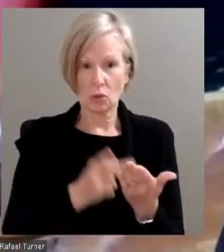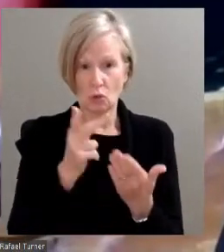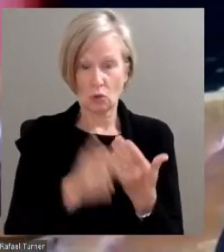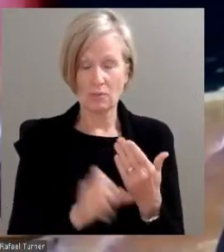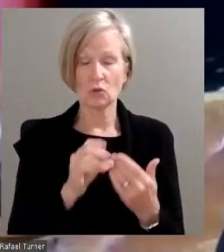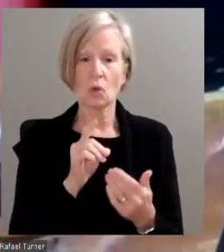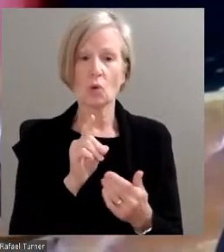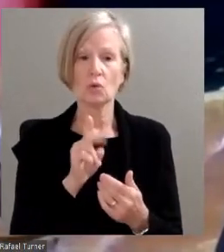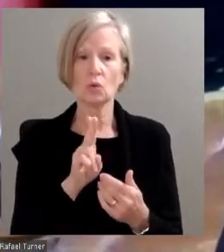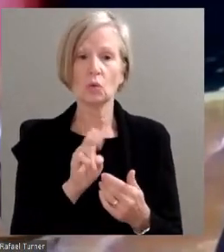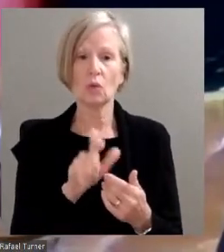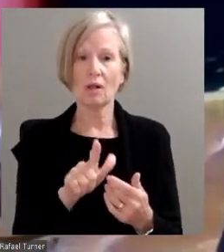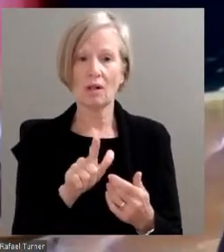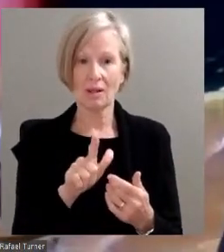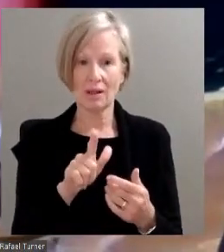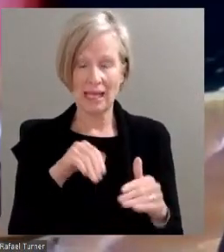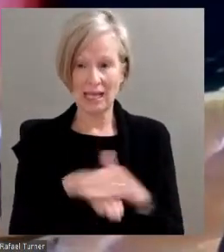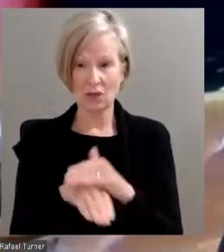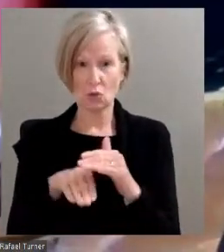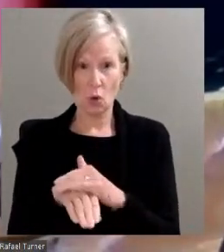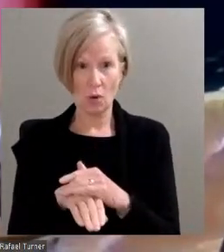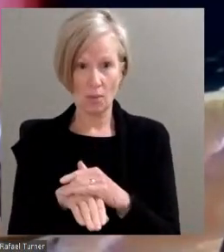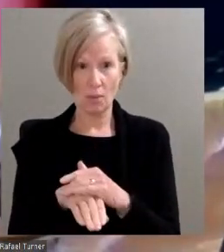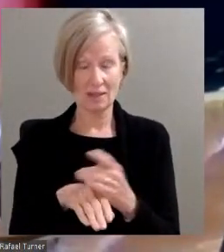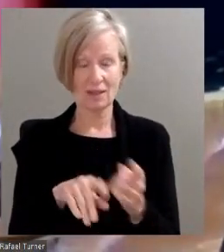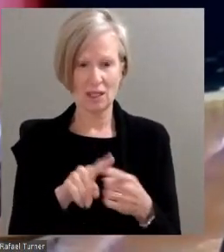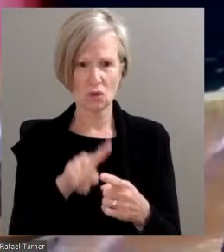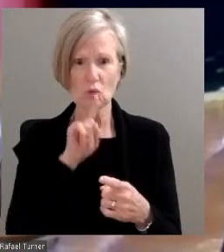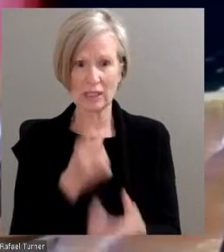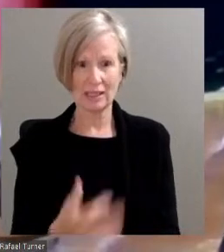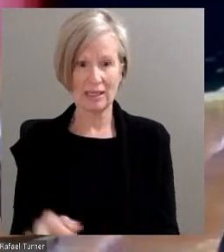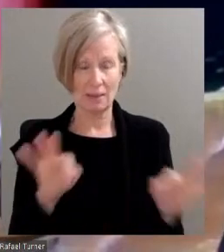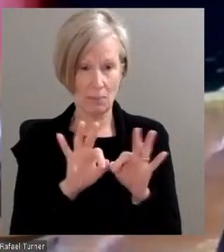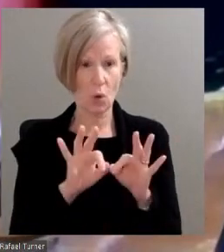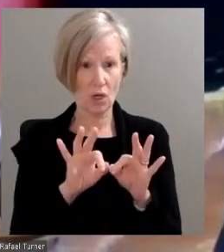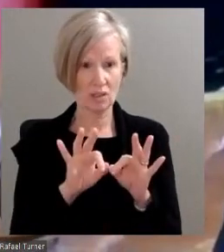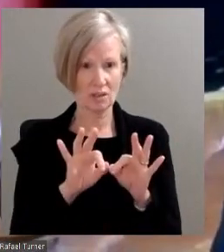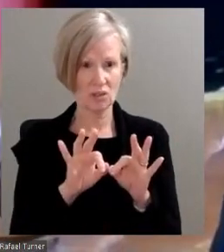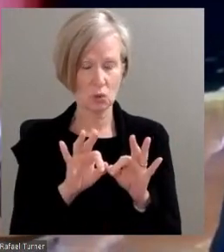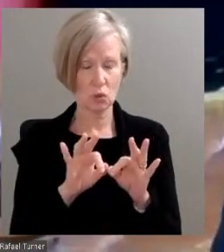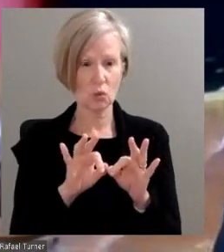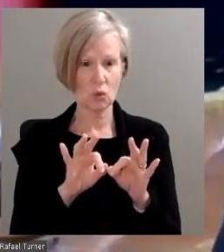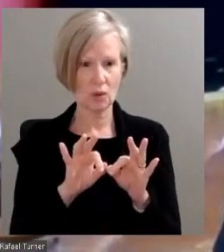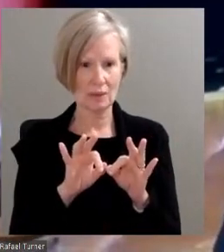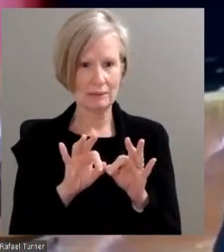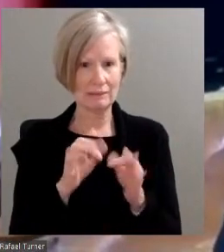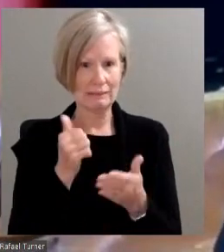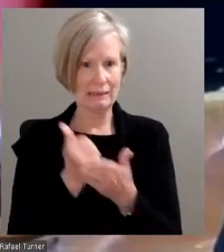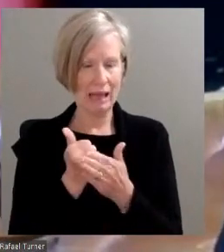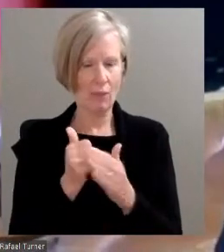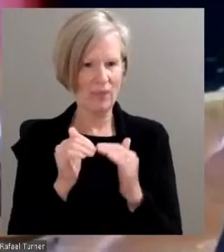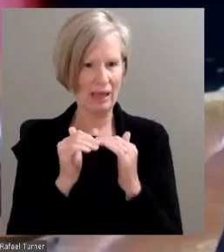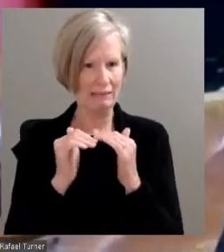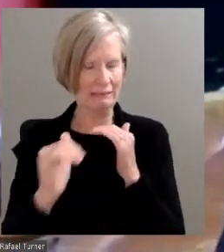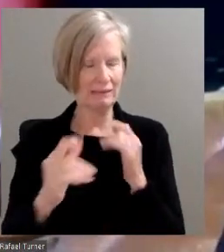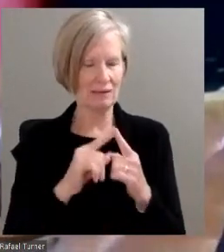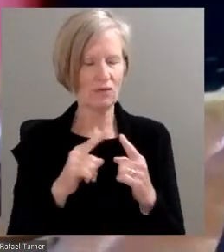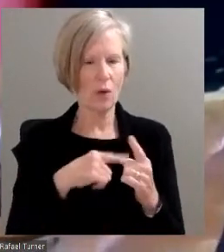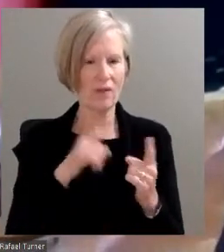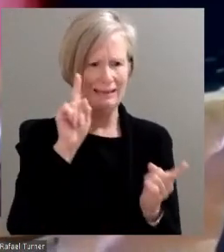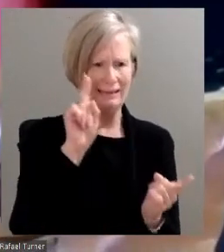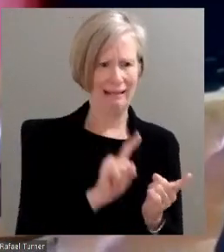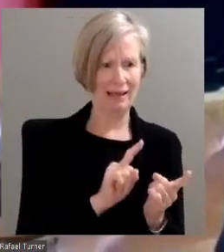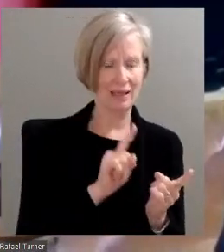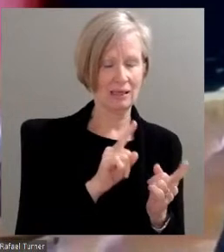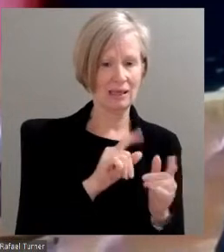enrollment has really been a key factor in softening that blow of the national trends of declining enrollment. And so